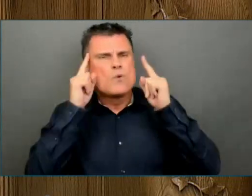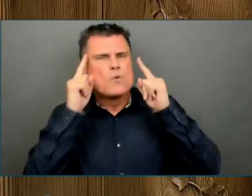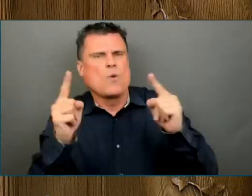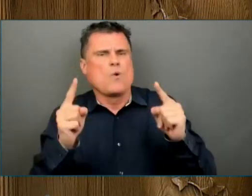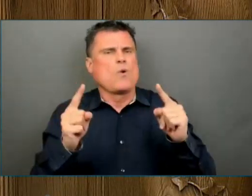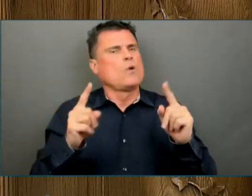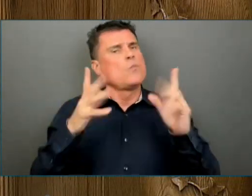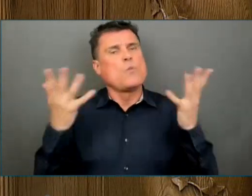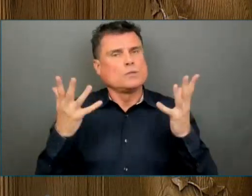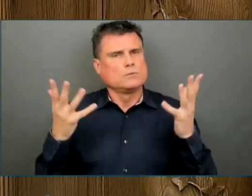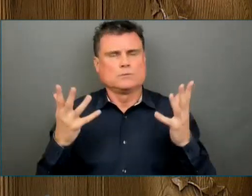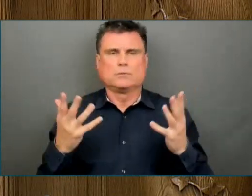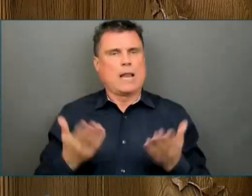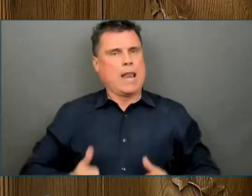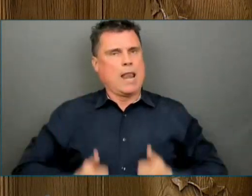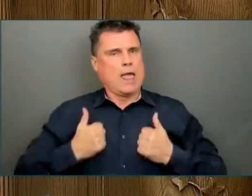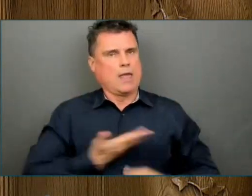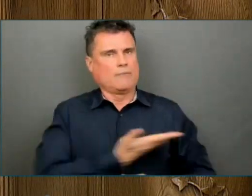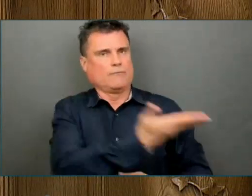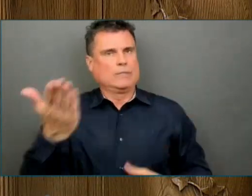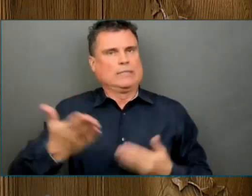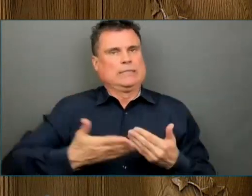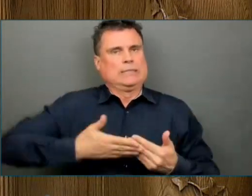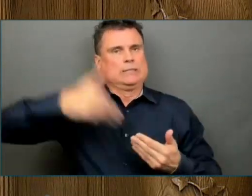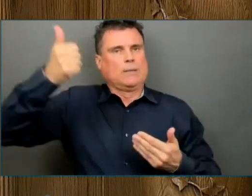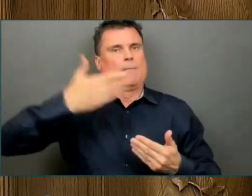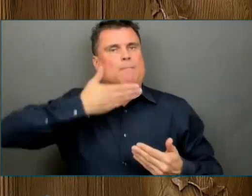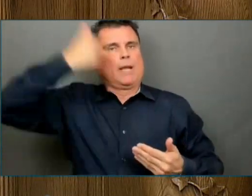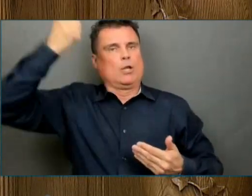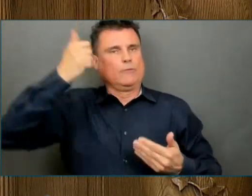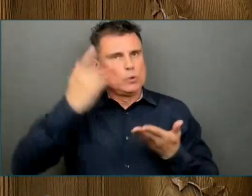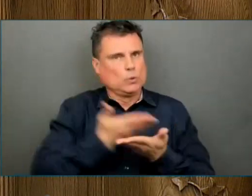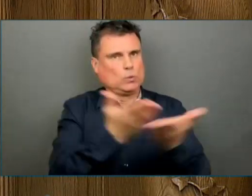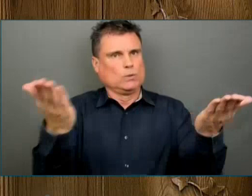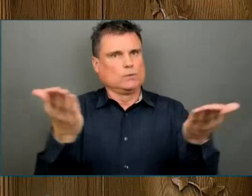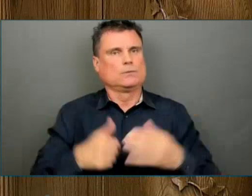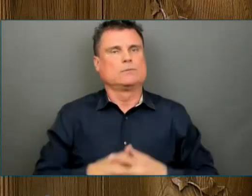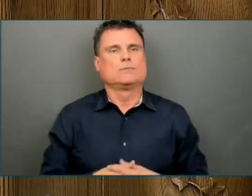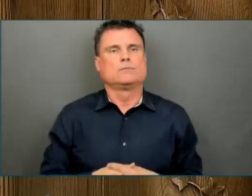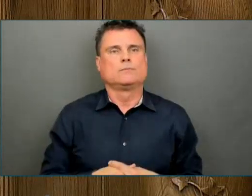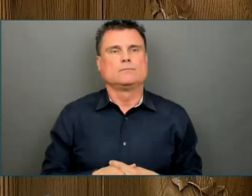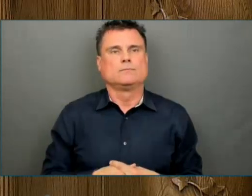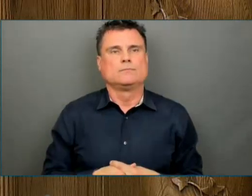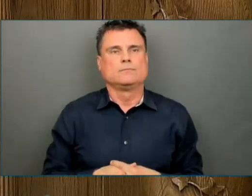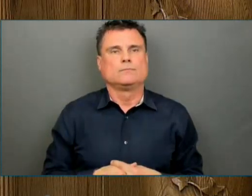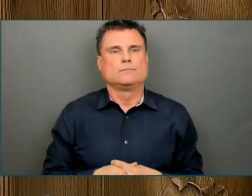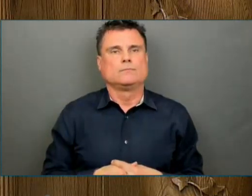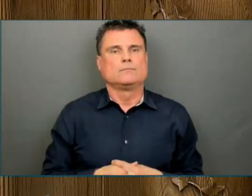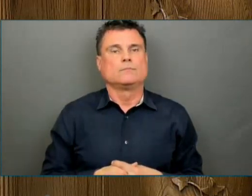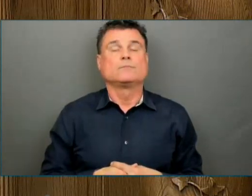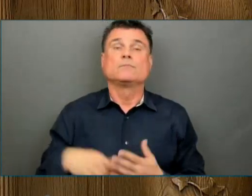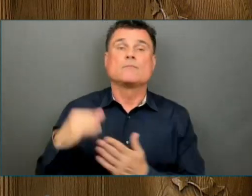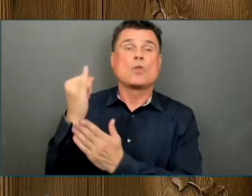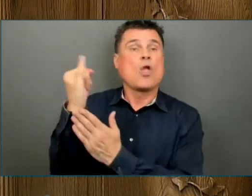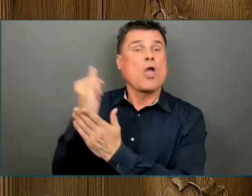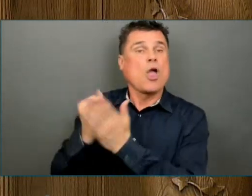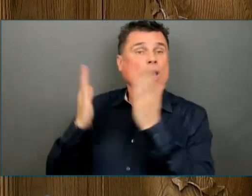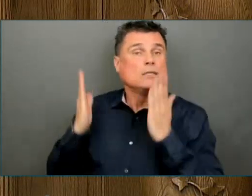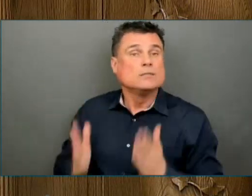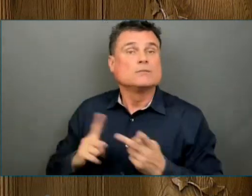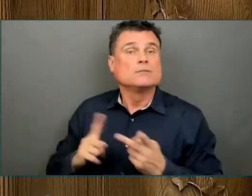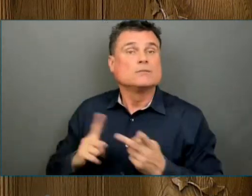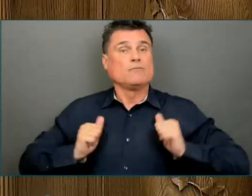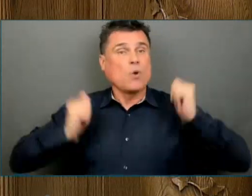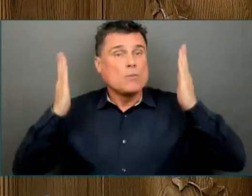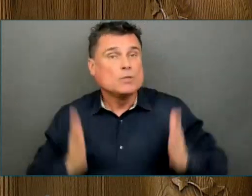blow to artists who rely on live performances to make a living. Not being able to see a play in a theatre or